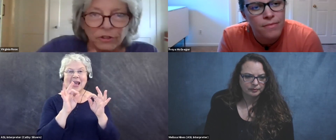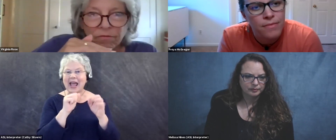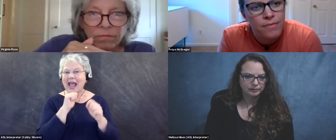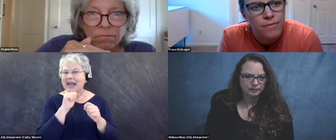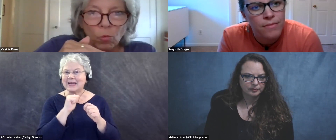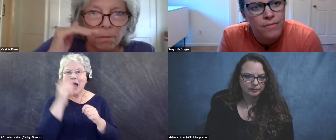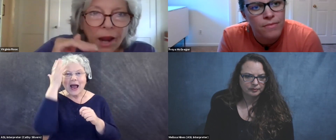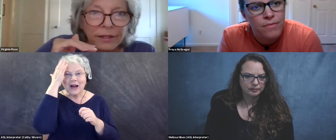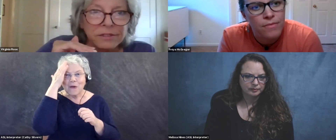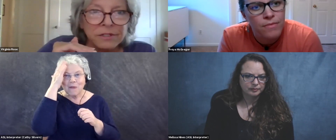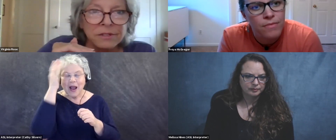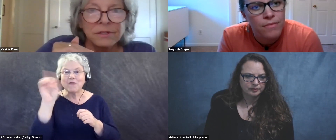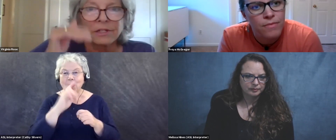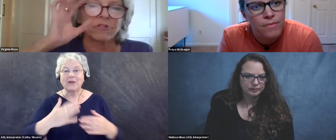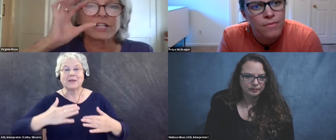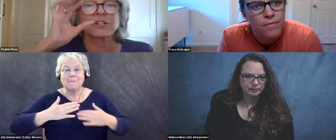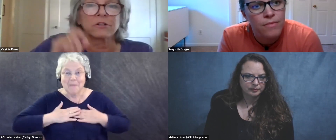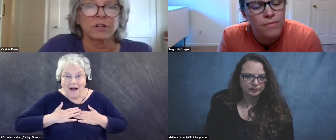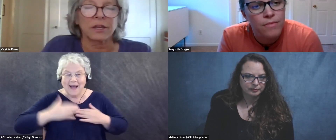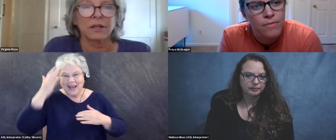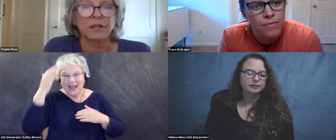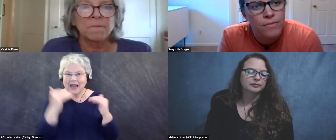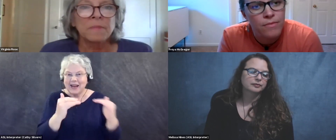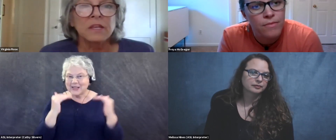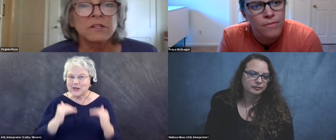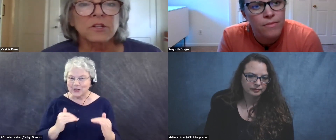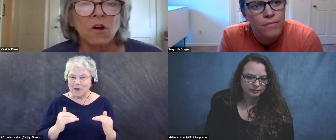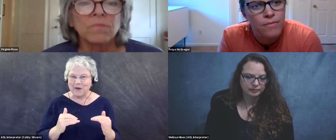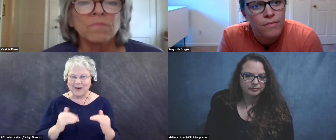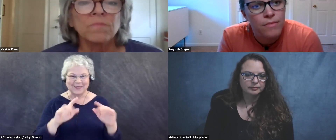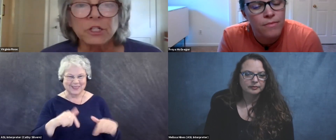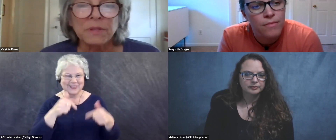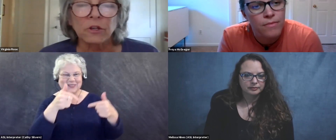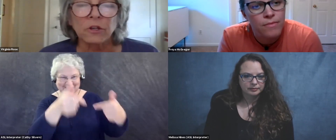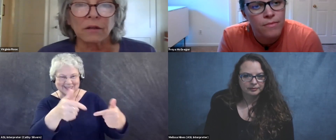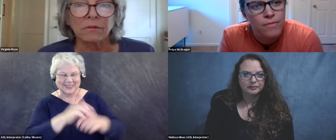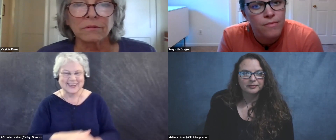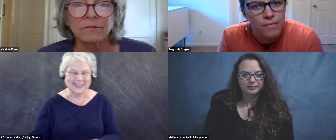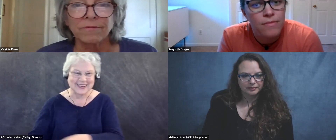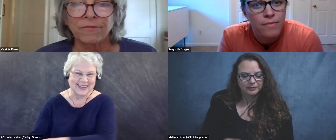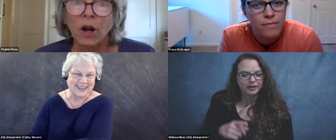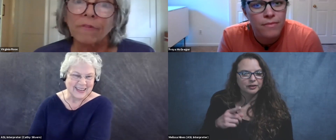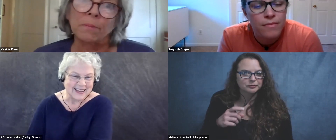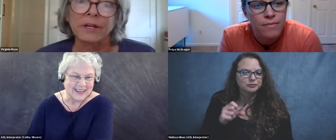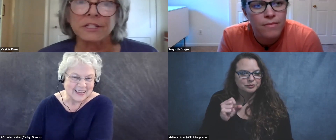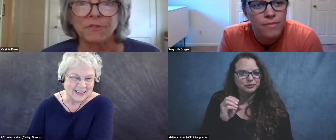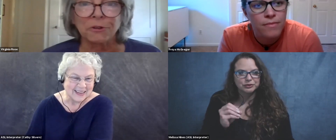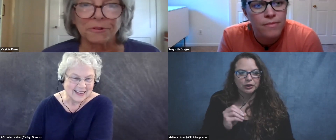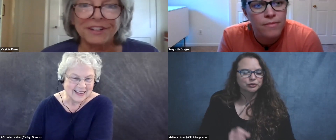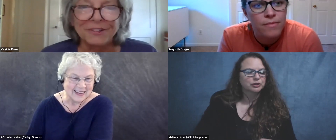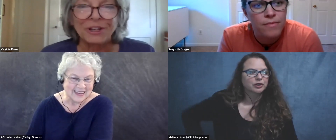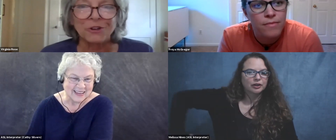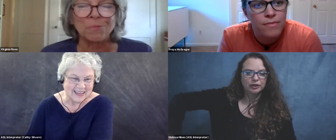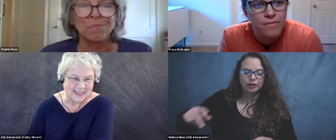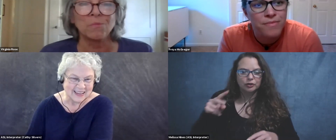being mindful of where mine is in relation to looking. So just be looking for everybody's